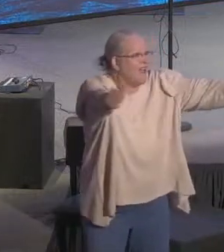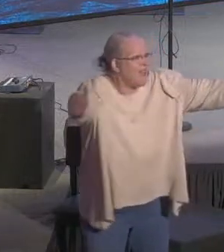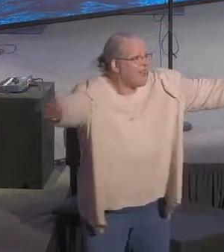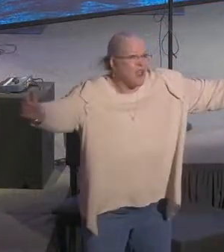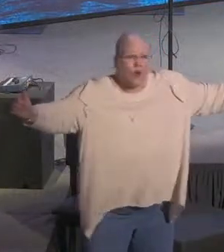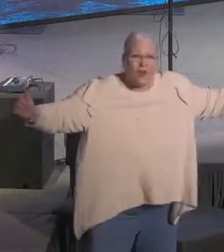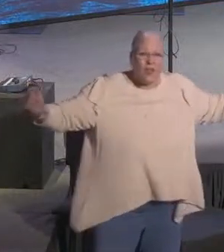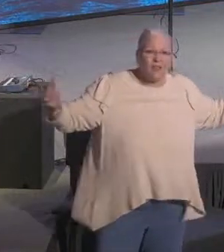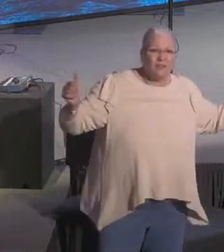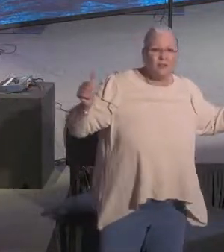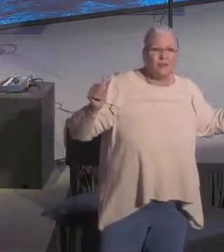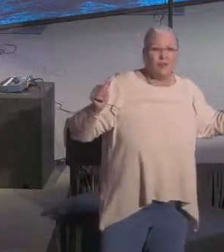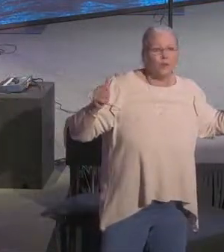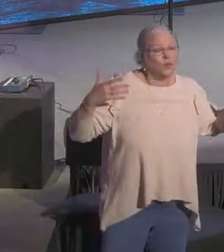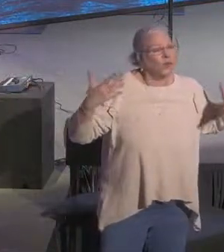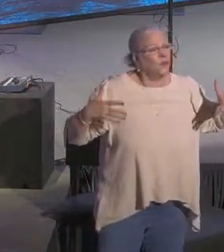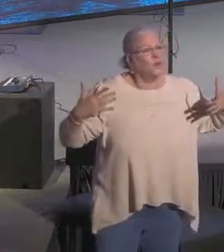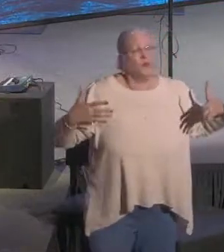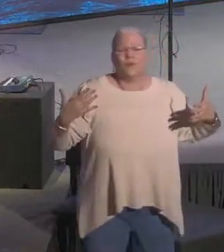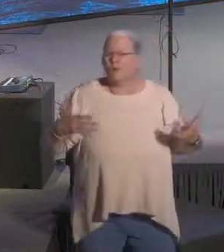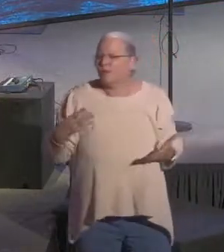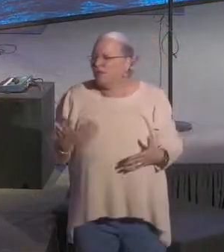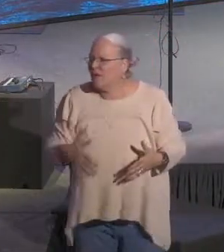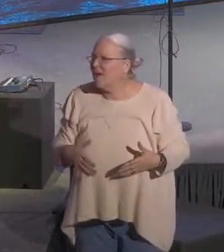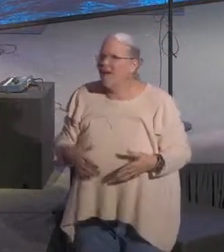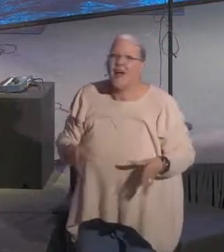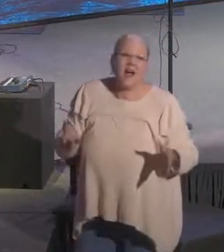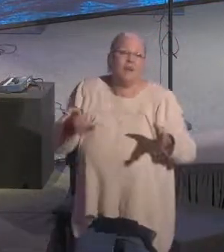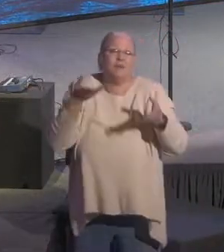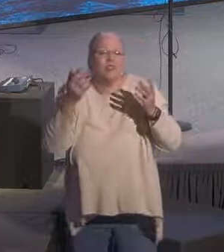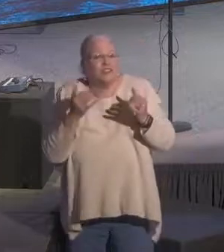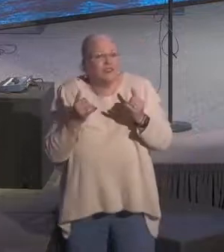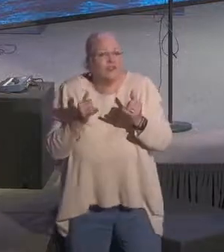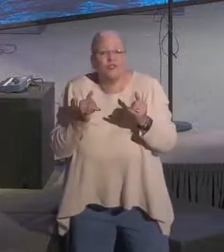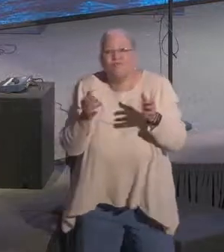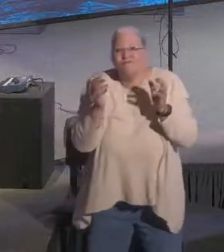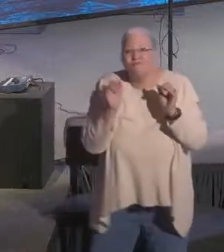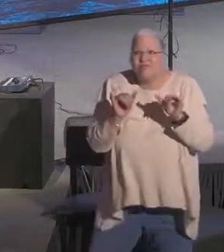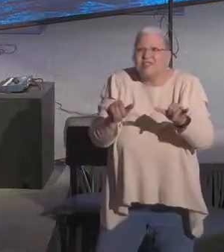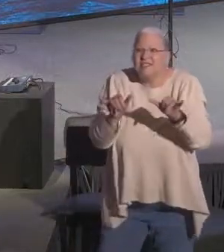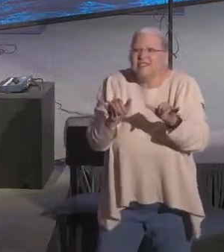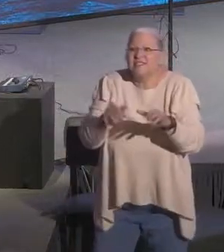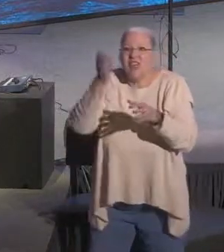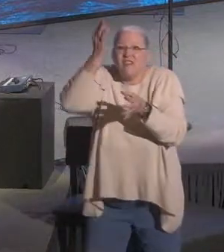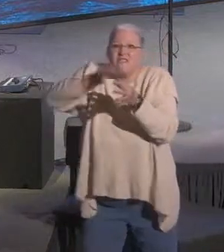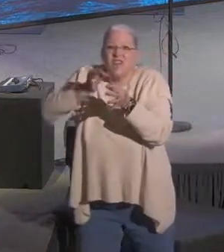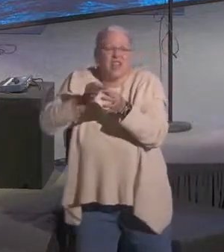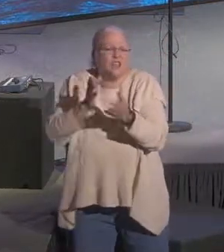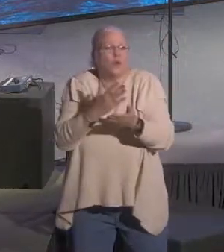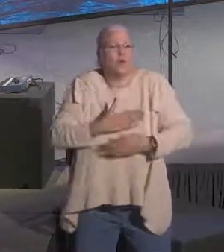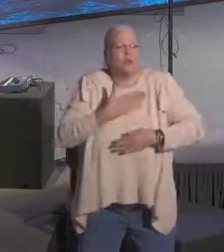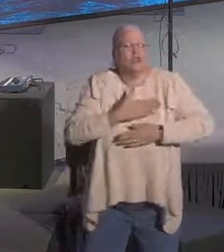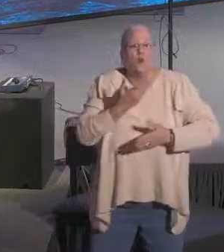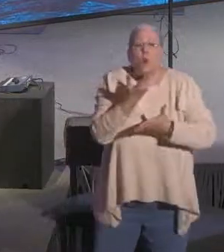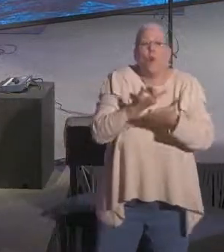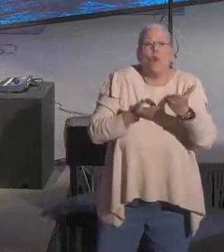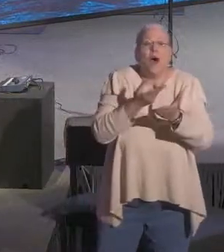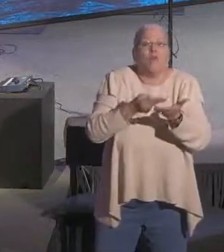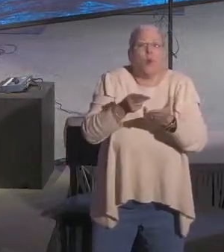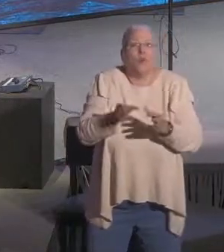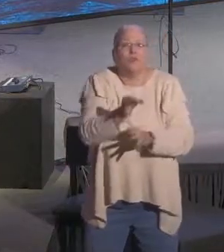area, I'm just trying to stay faithful to it and ride the wave and enjoy what the Holy Spirit is doing in this church community.